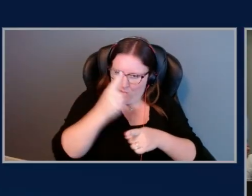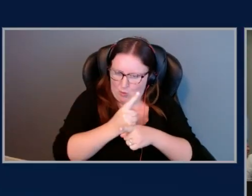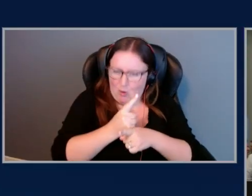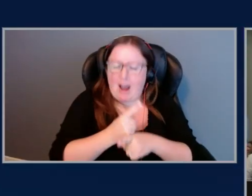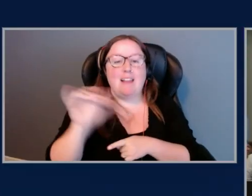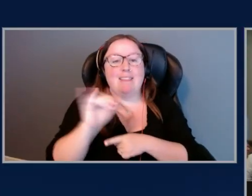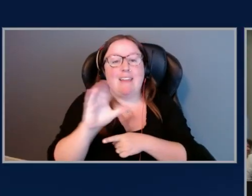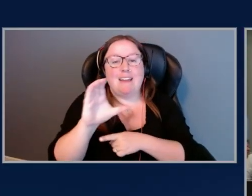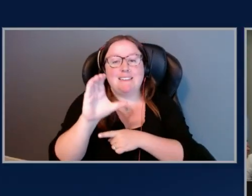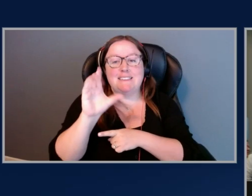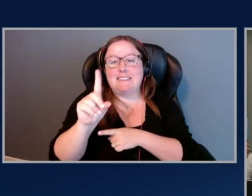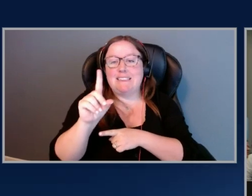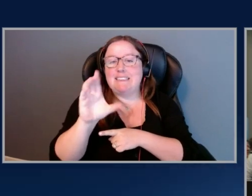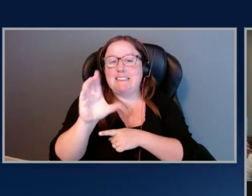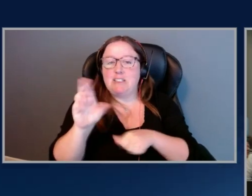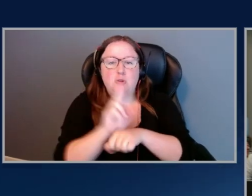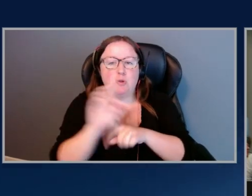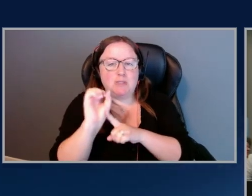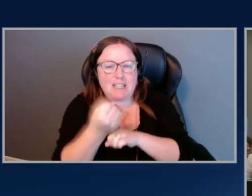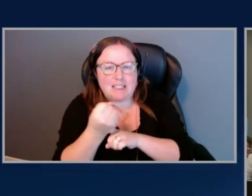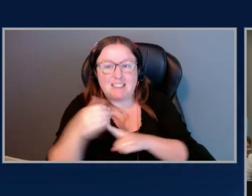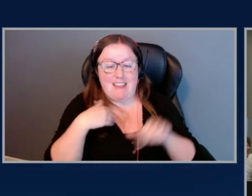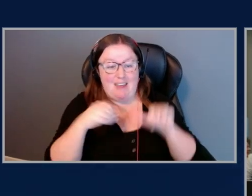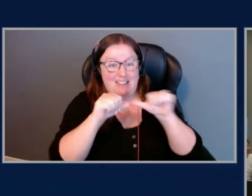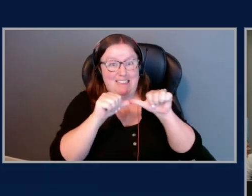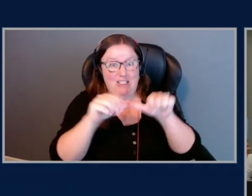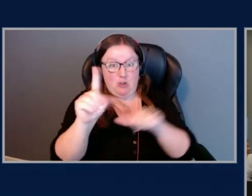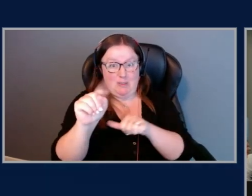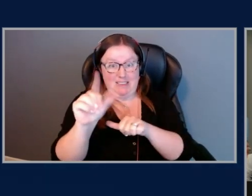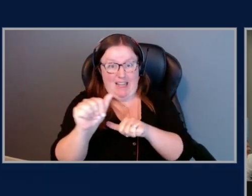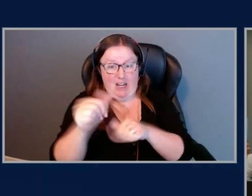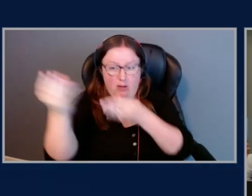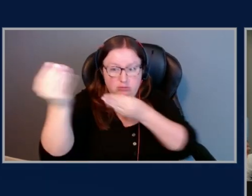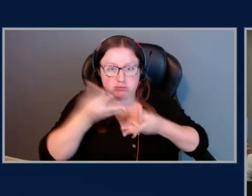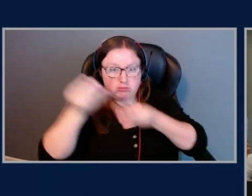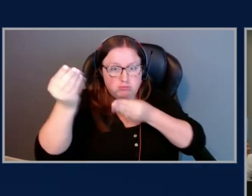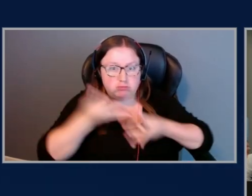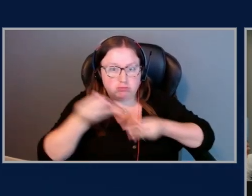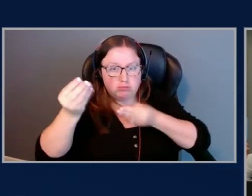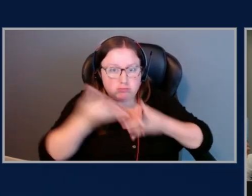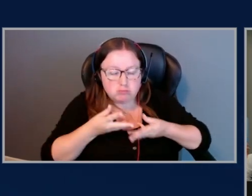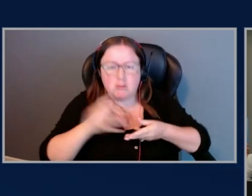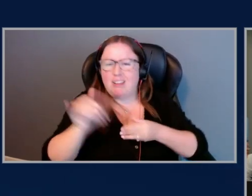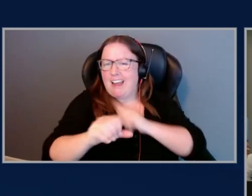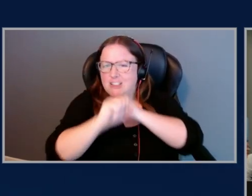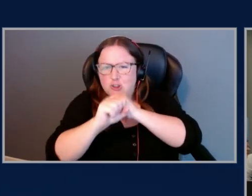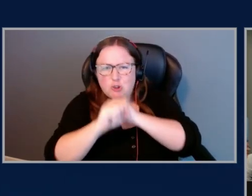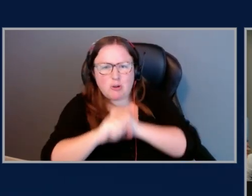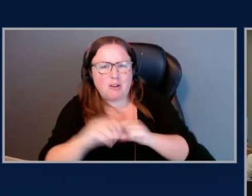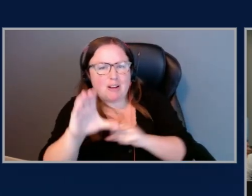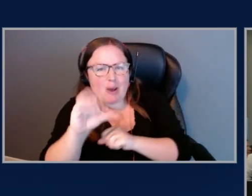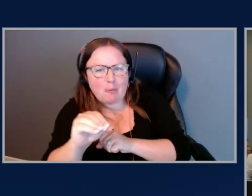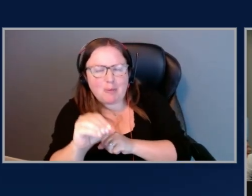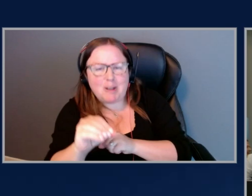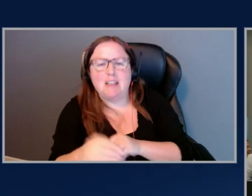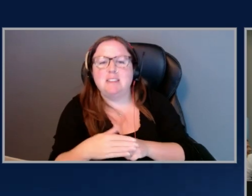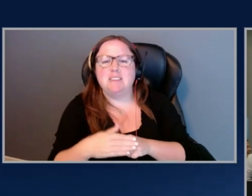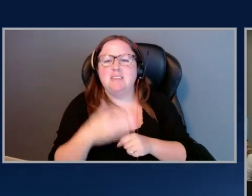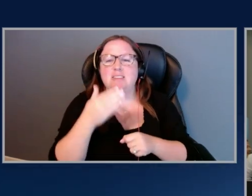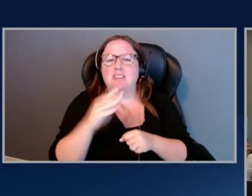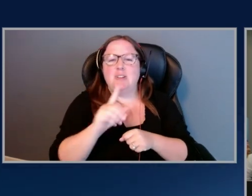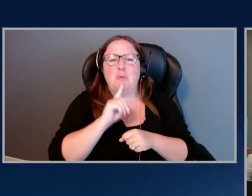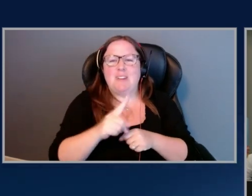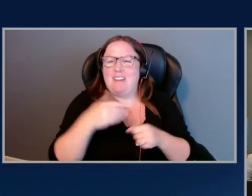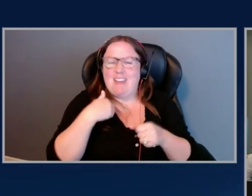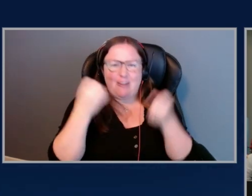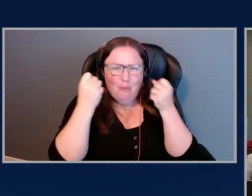CDC use cases. So they have this continuous data that is coming in, right? So these are, like, security companies who are monitoring billions of devices, and